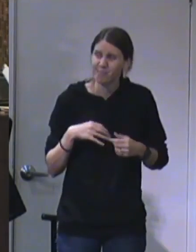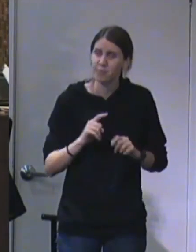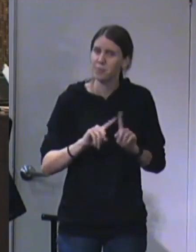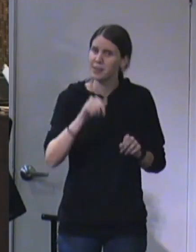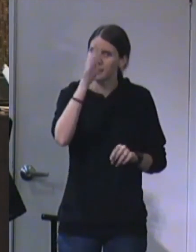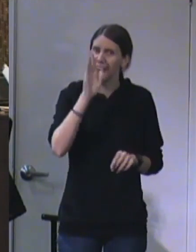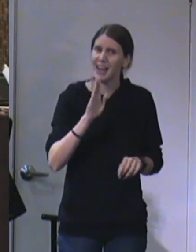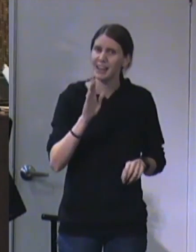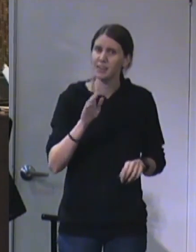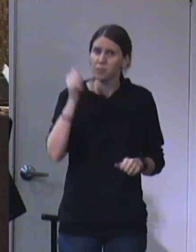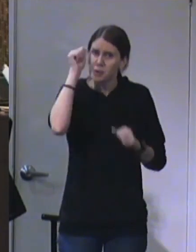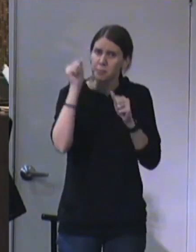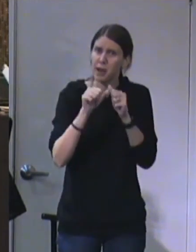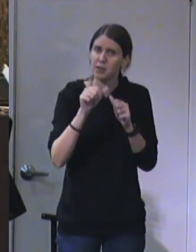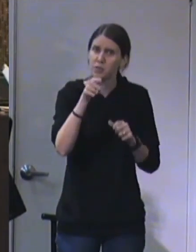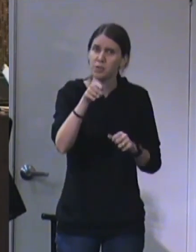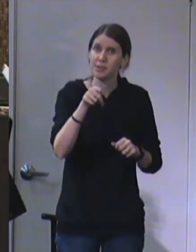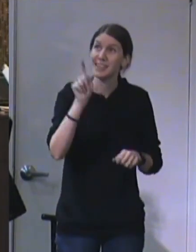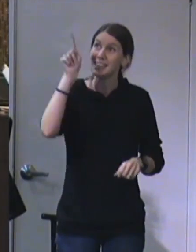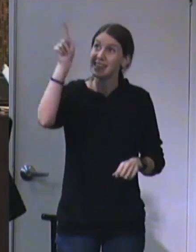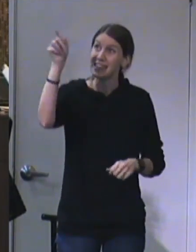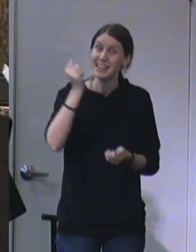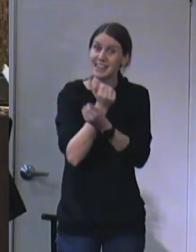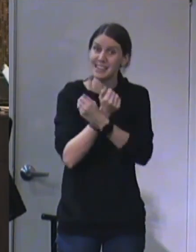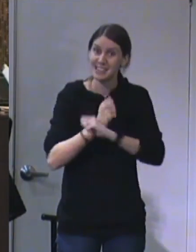But he said, saved you from all of that.